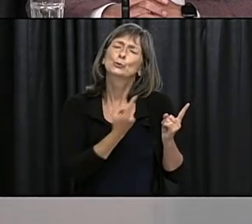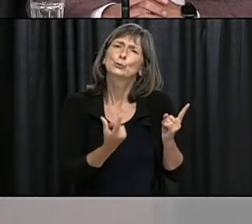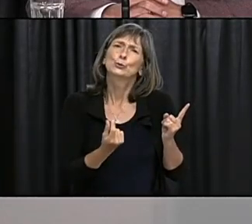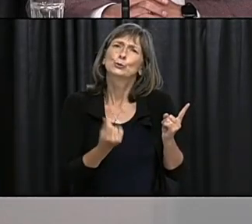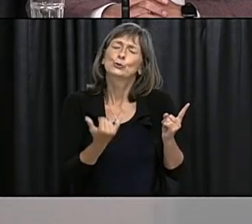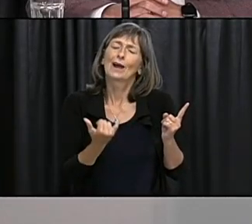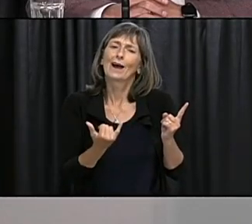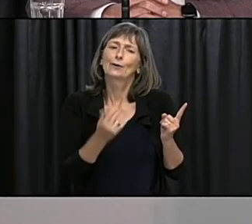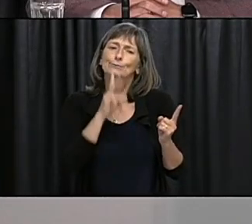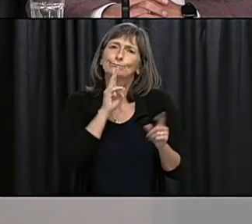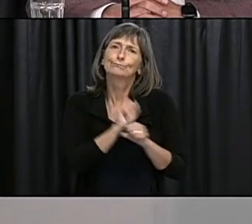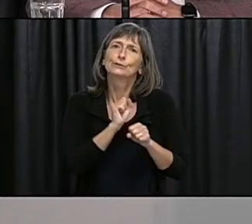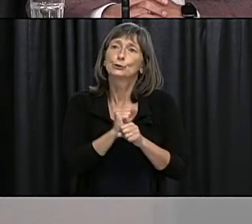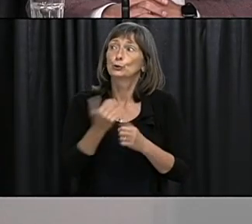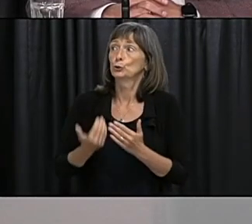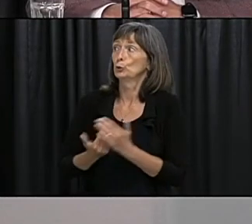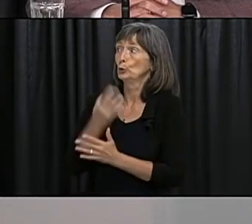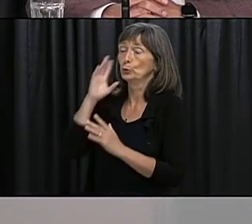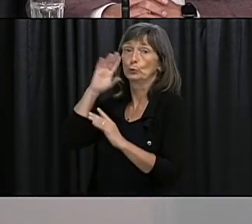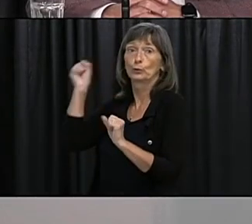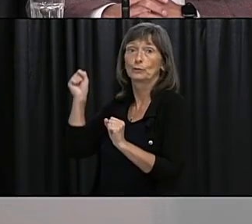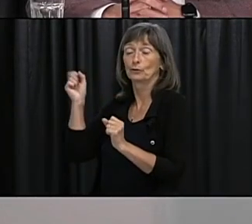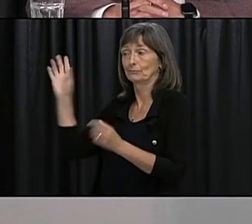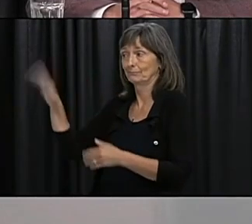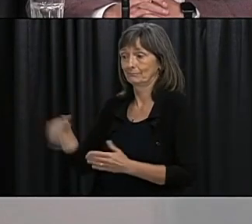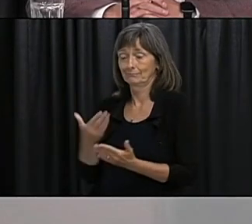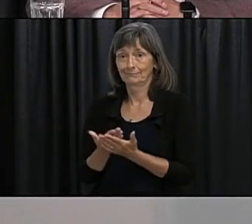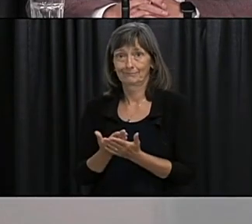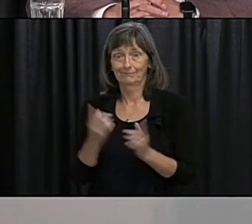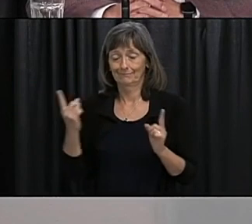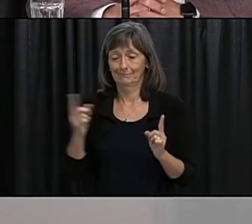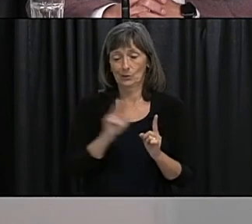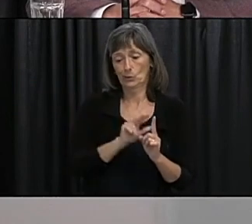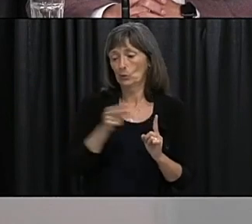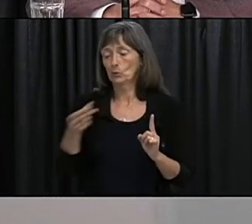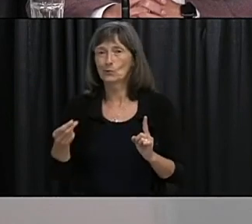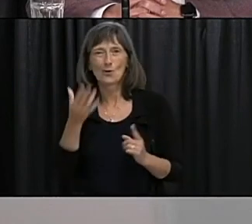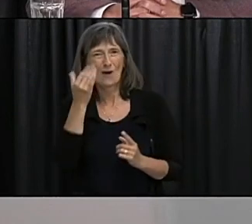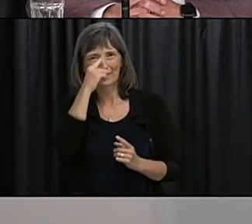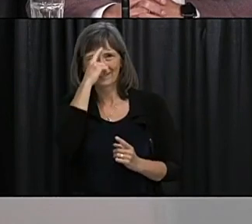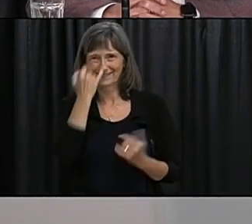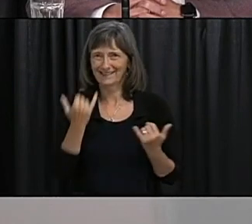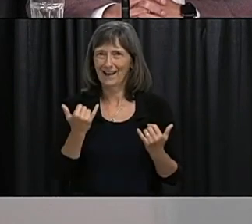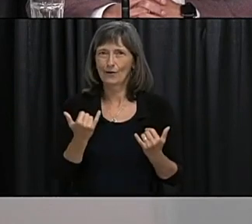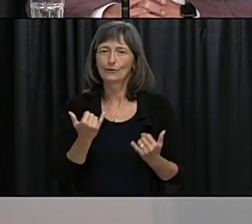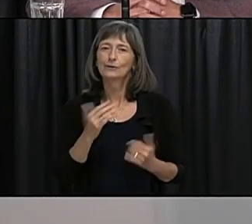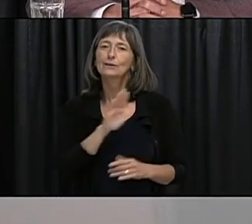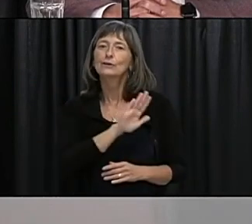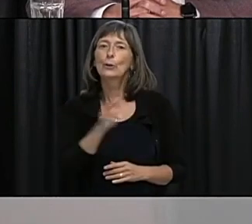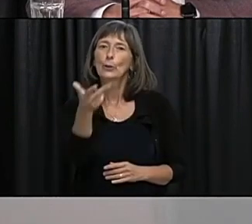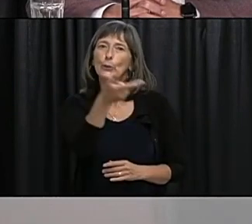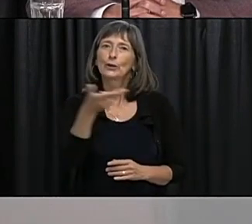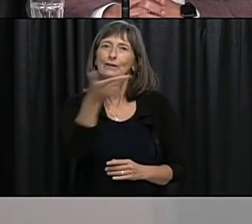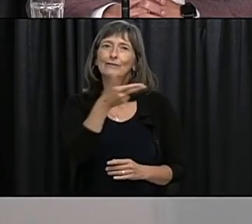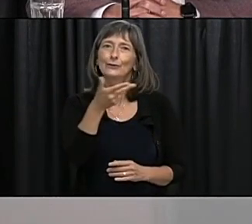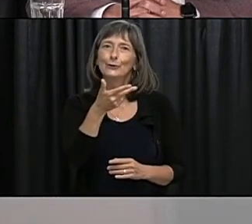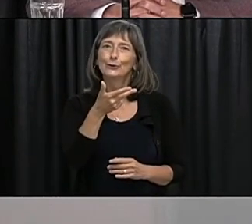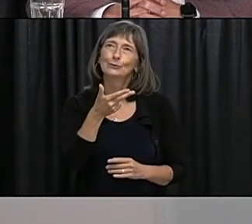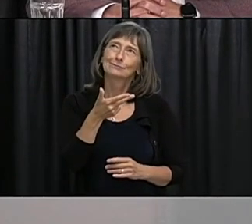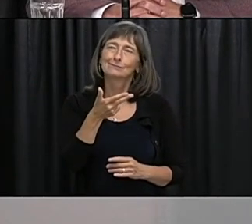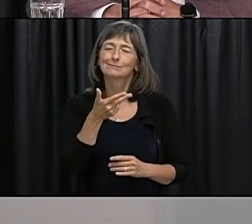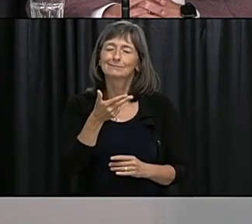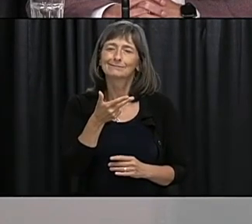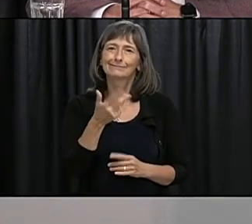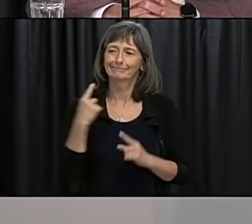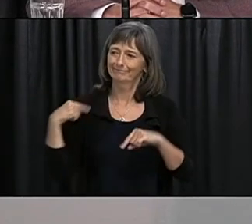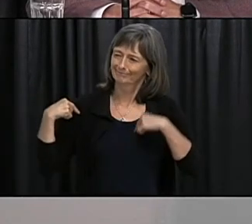there's a smooth transition given that the three of you have really been the face of I guess delivering information